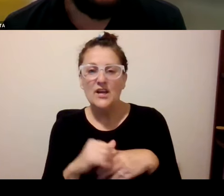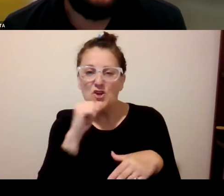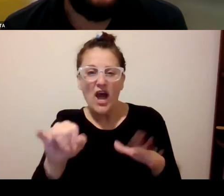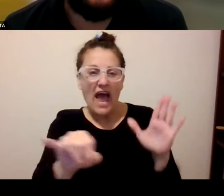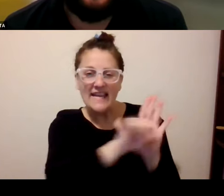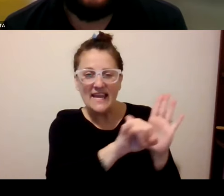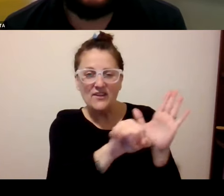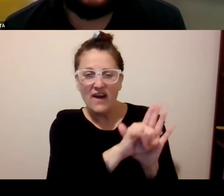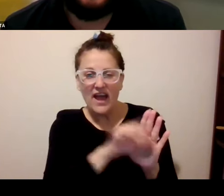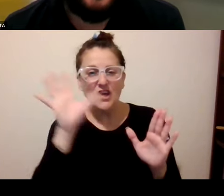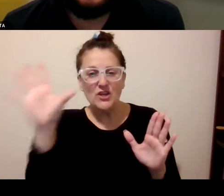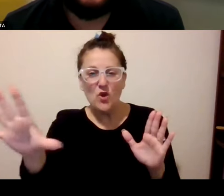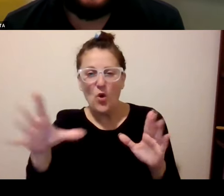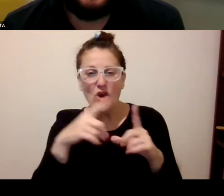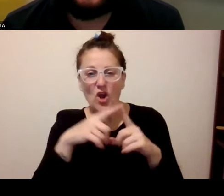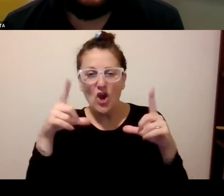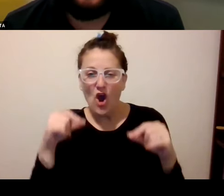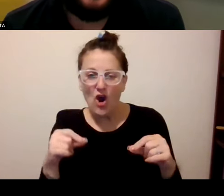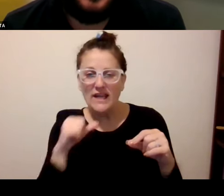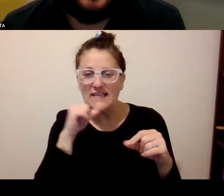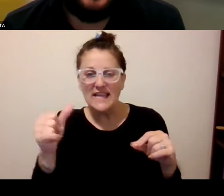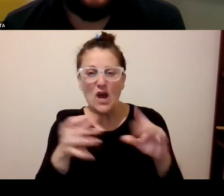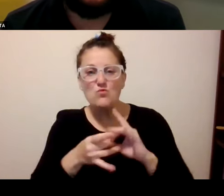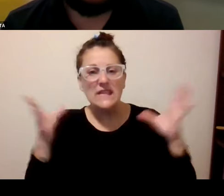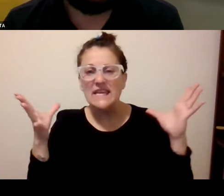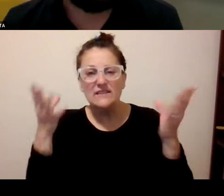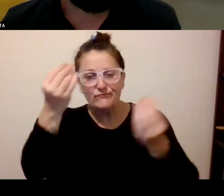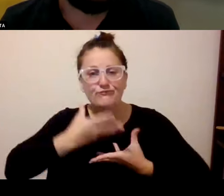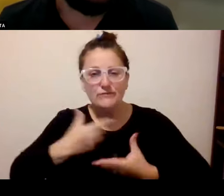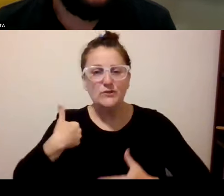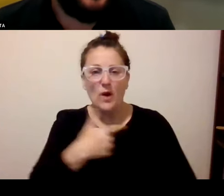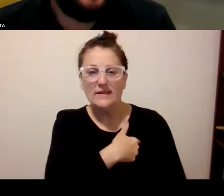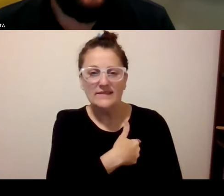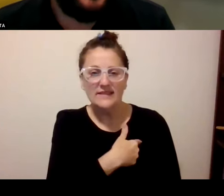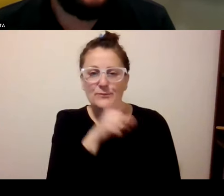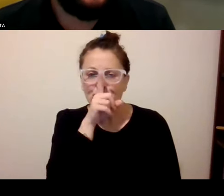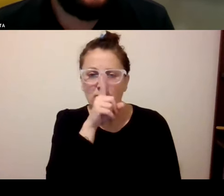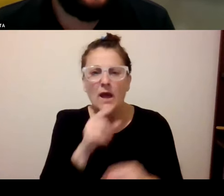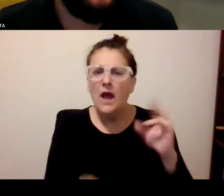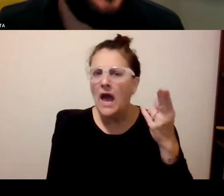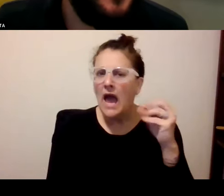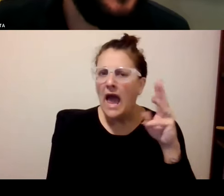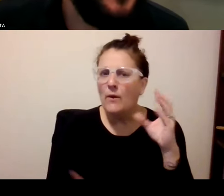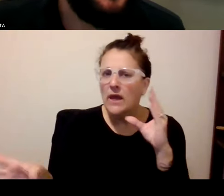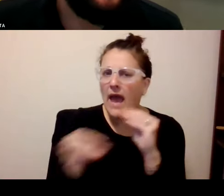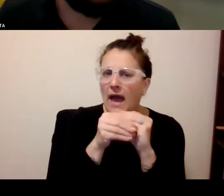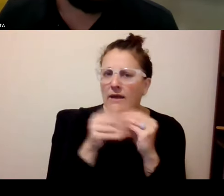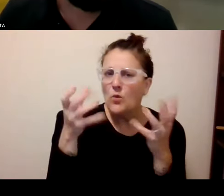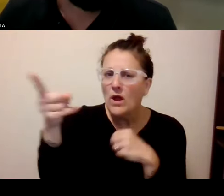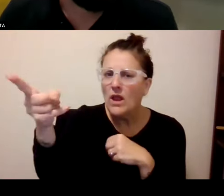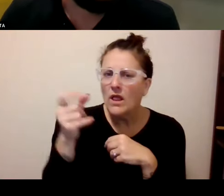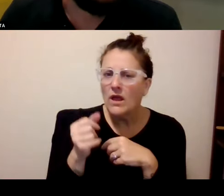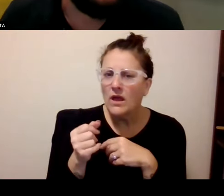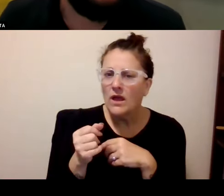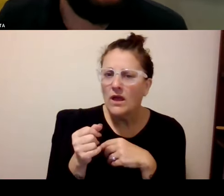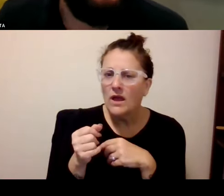based on you using your card so none of that is released to us or the system itself how we want to add to that i would just say